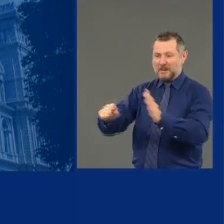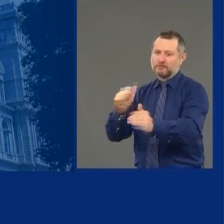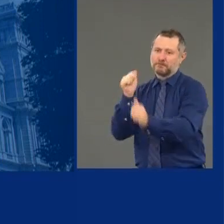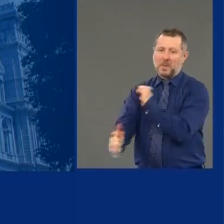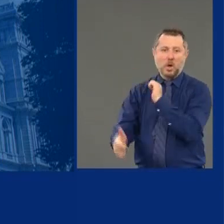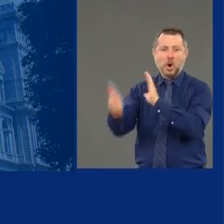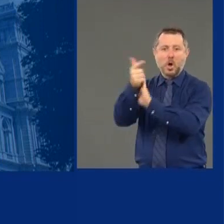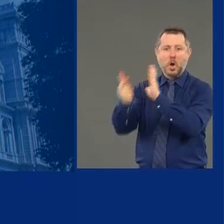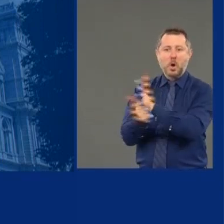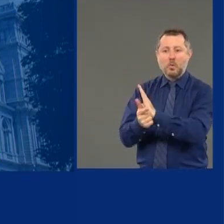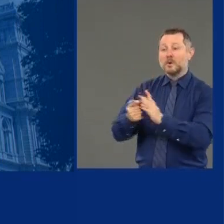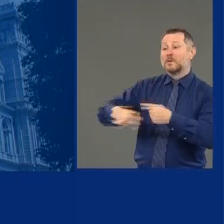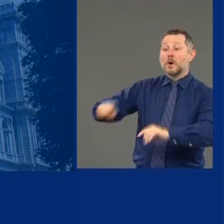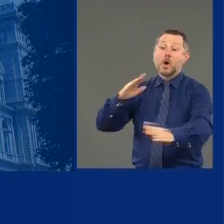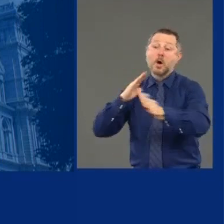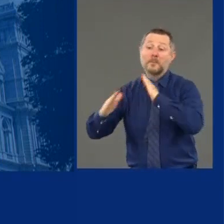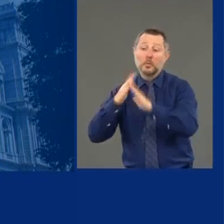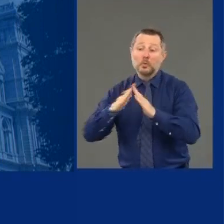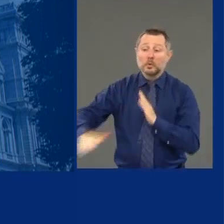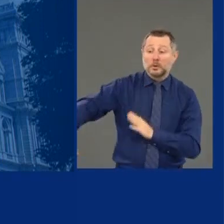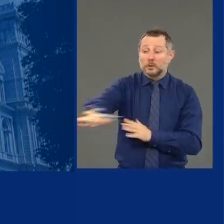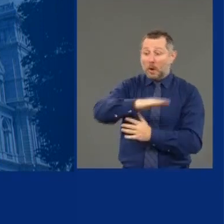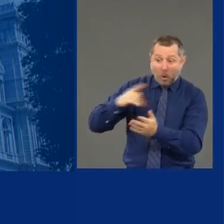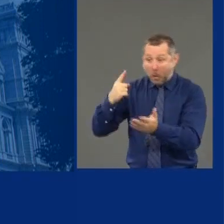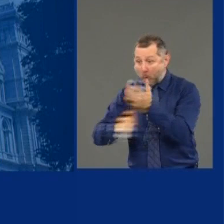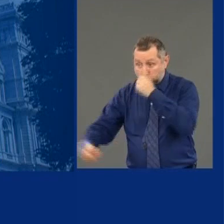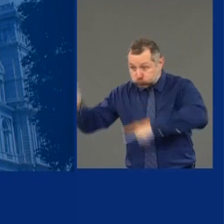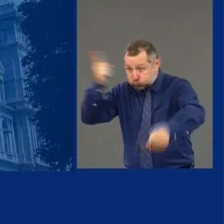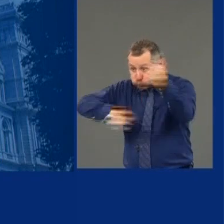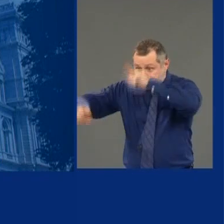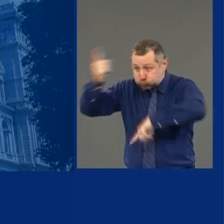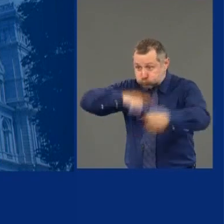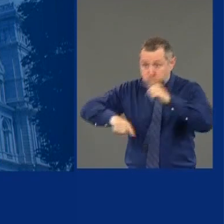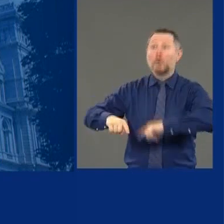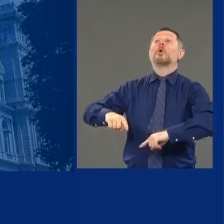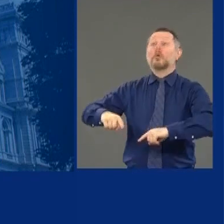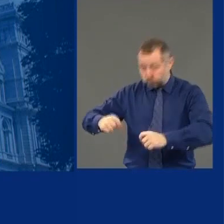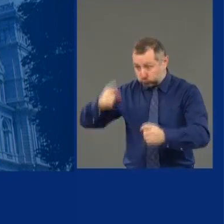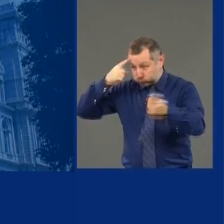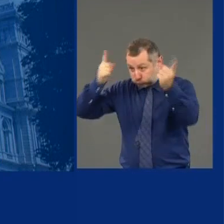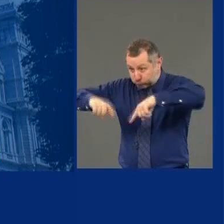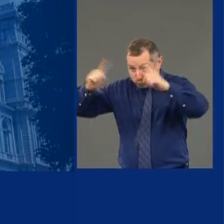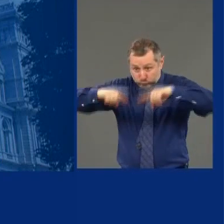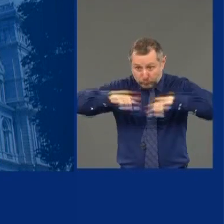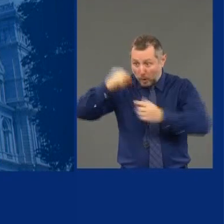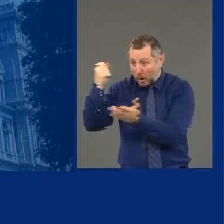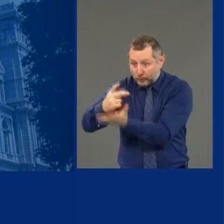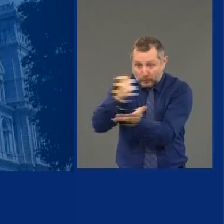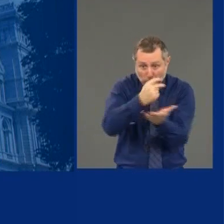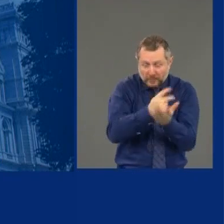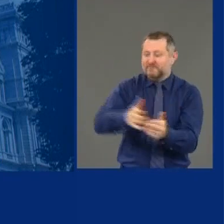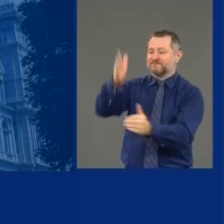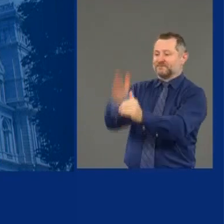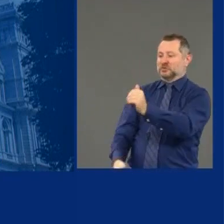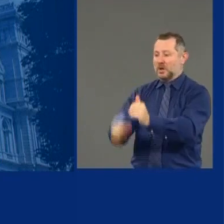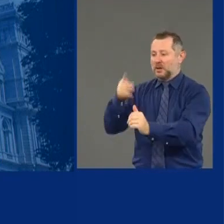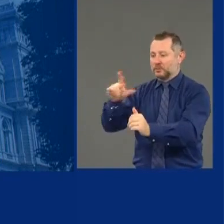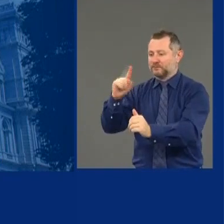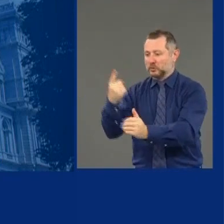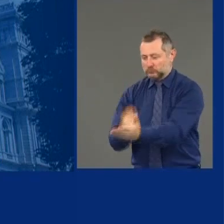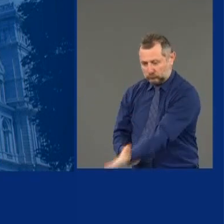up with a plan after putting everyone at the table and then pass it into law and get it done by April 1. That's